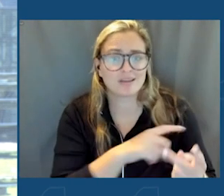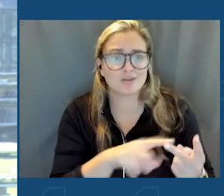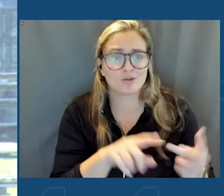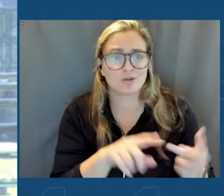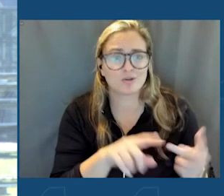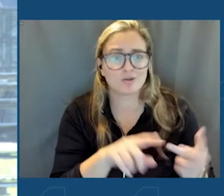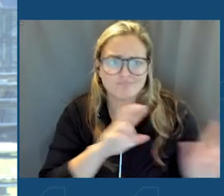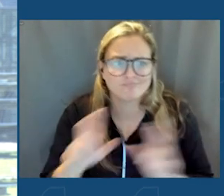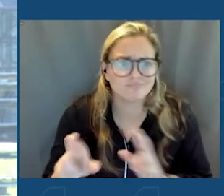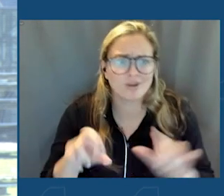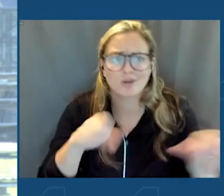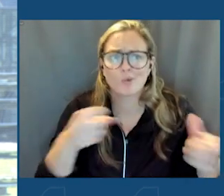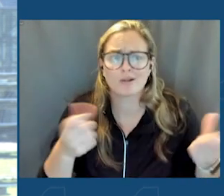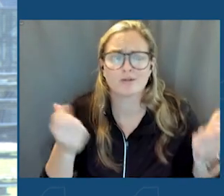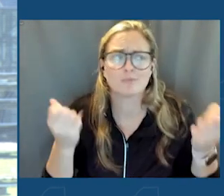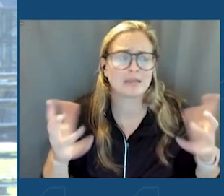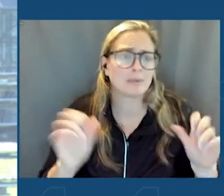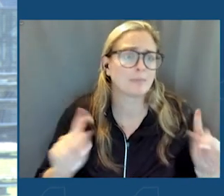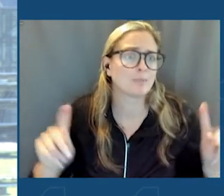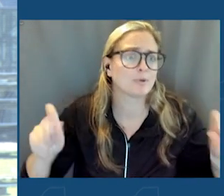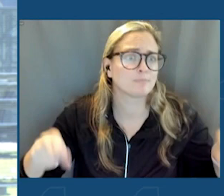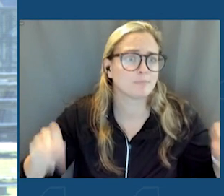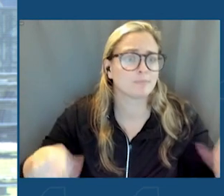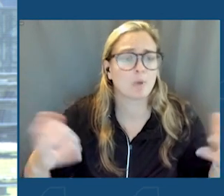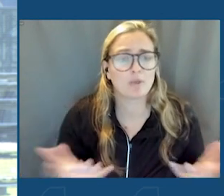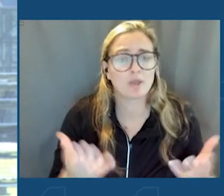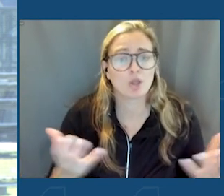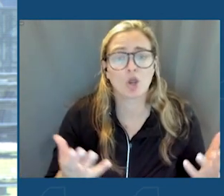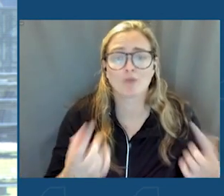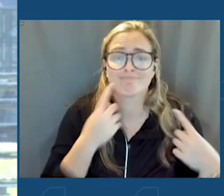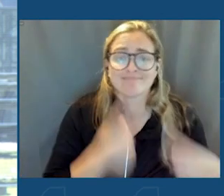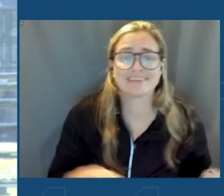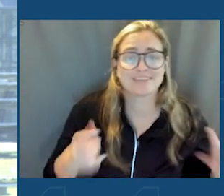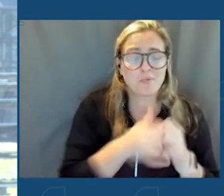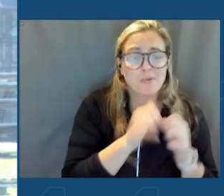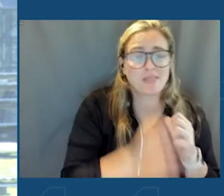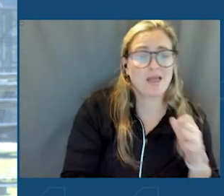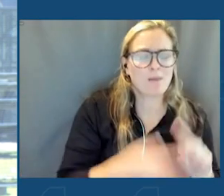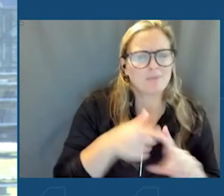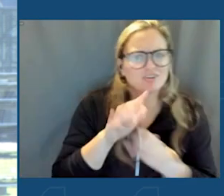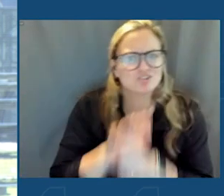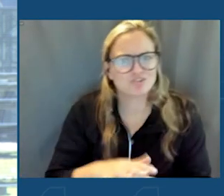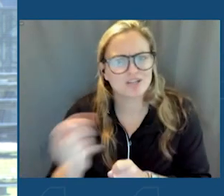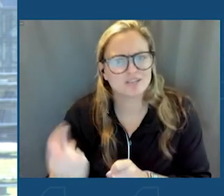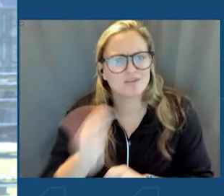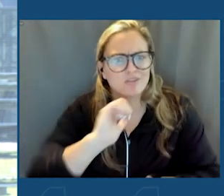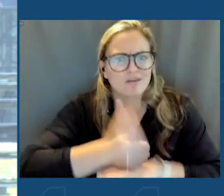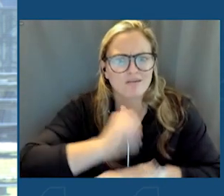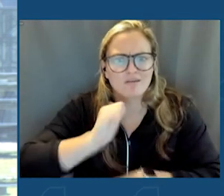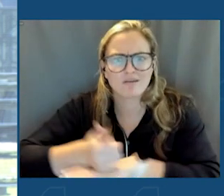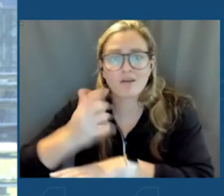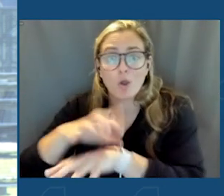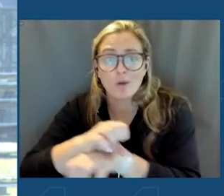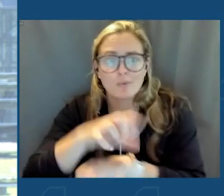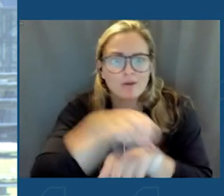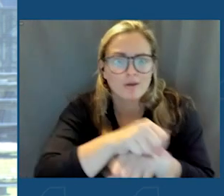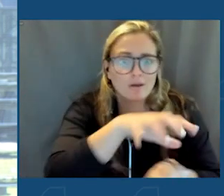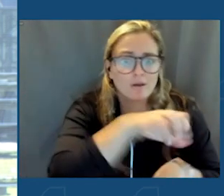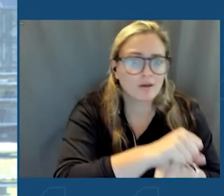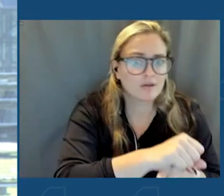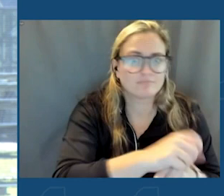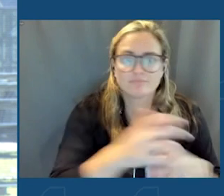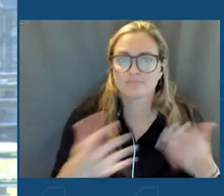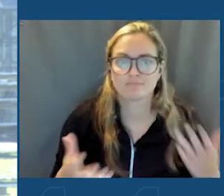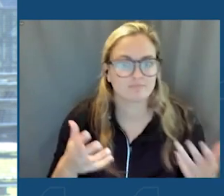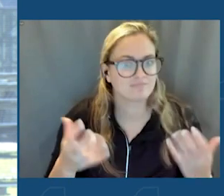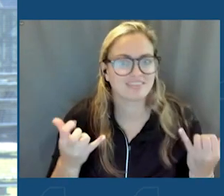people as necessary here. So you got us through that, but also the stress of all the bookings that had come and gone. And